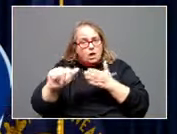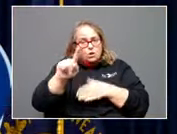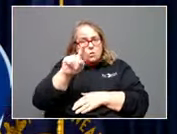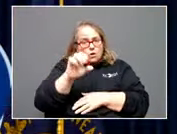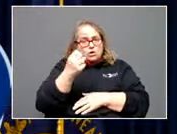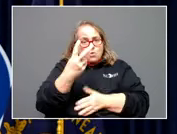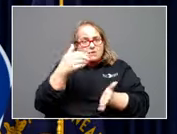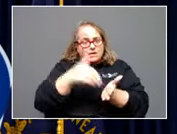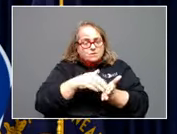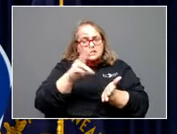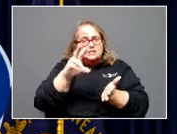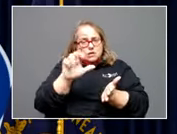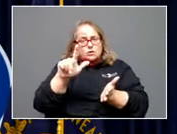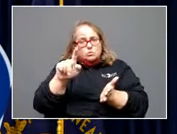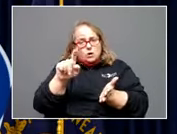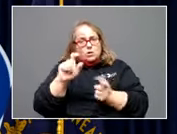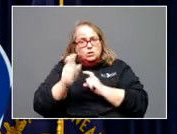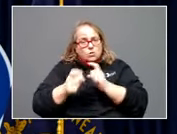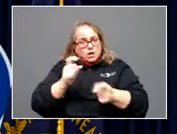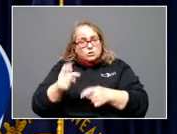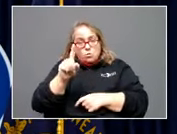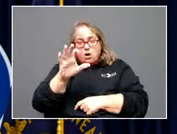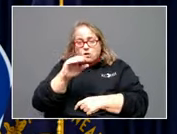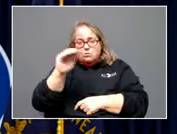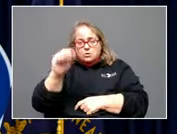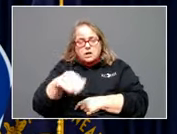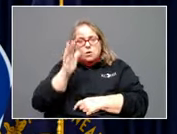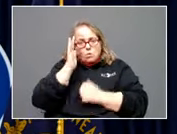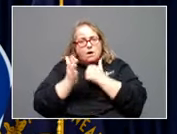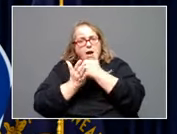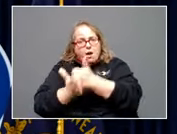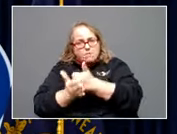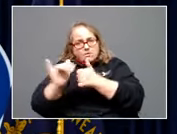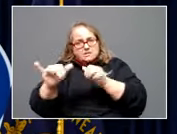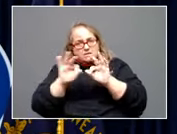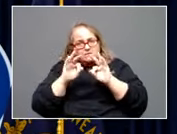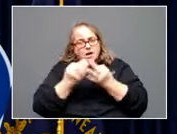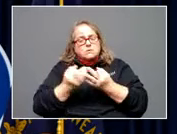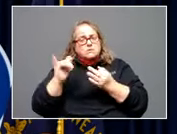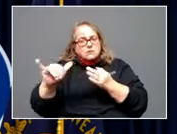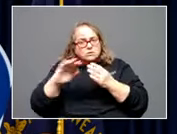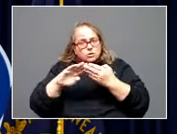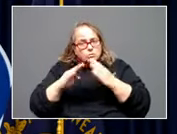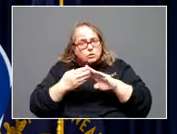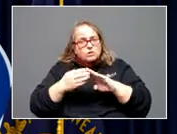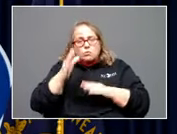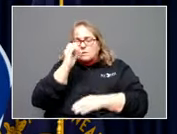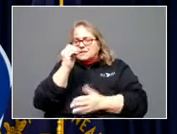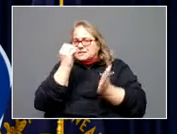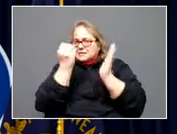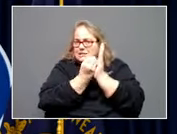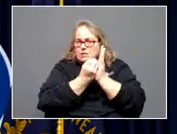donations. 100% of that is going to go to helping these families and these communities. There will be zero administrative